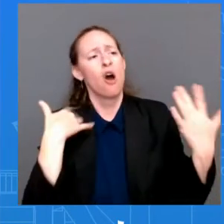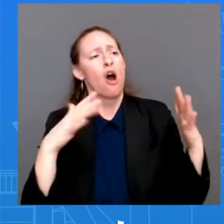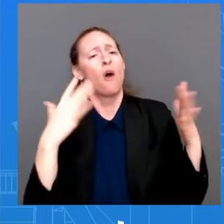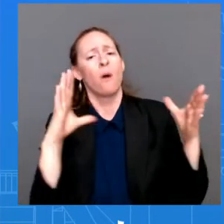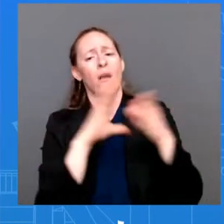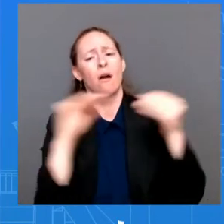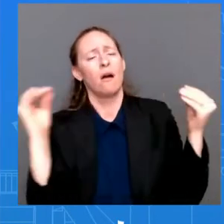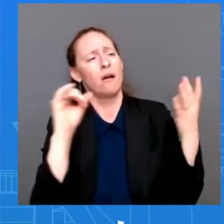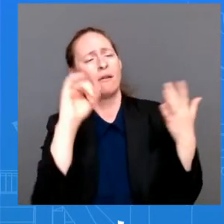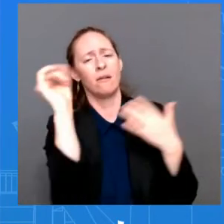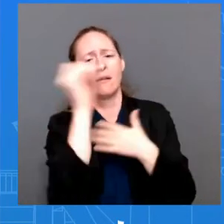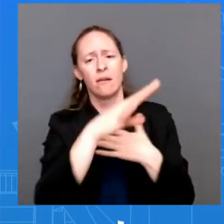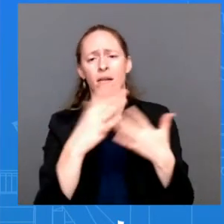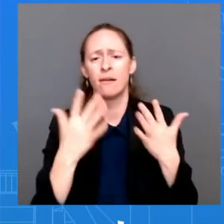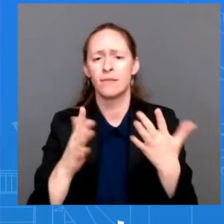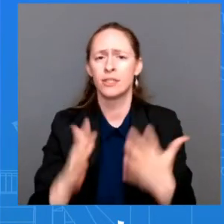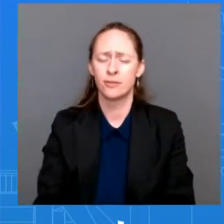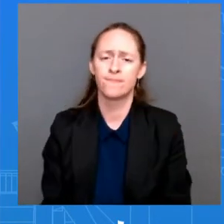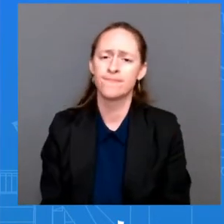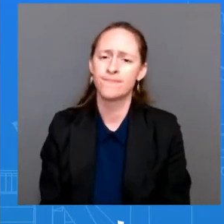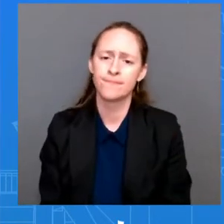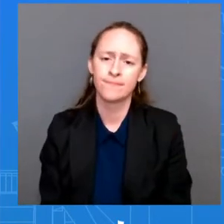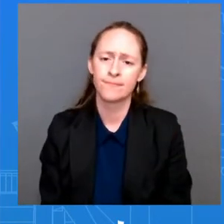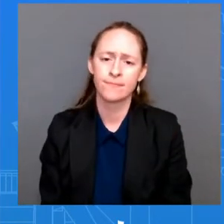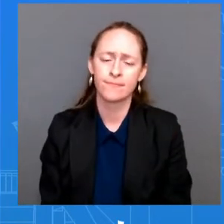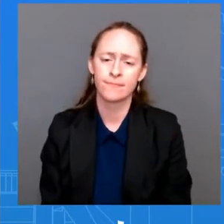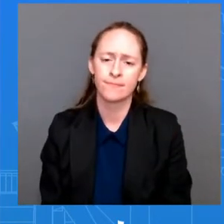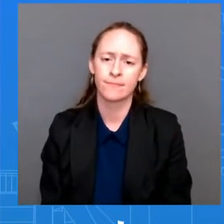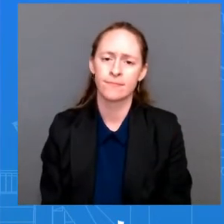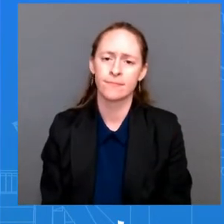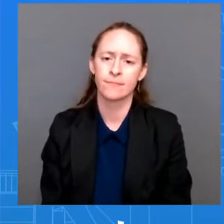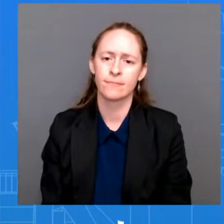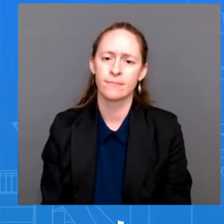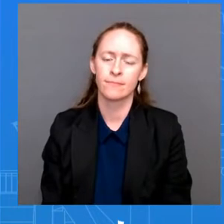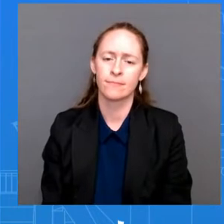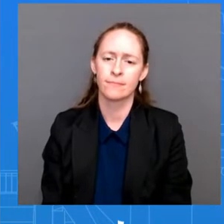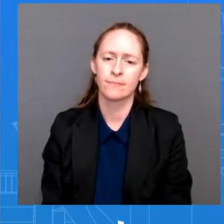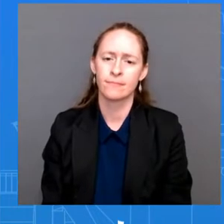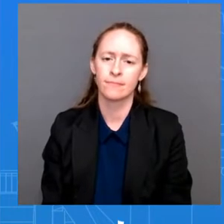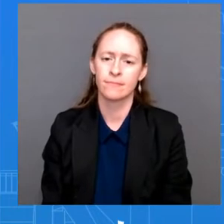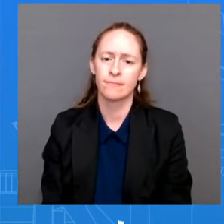we've had, you know, diplomatic and bilateral